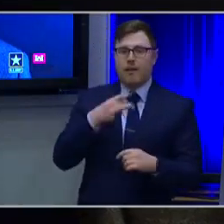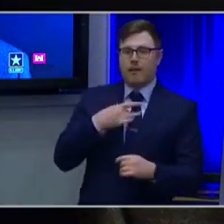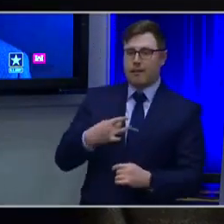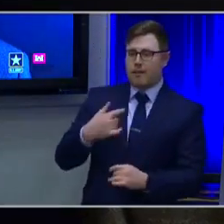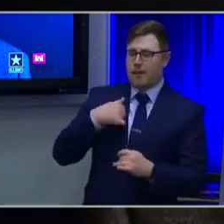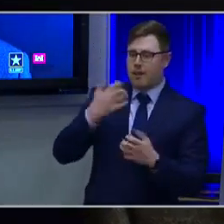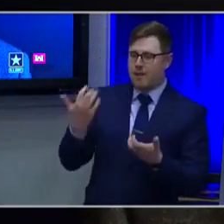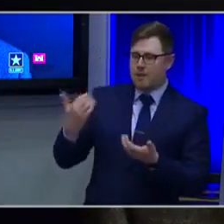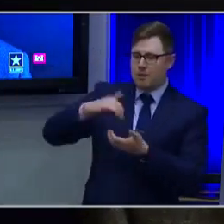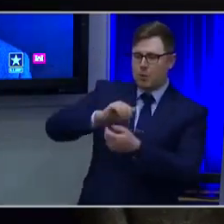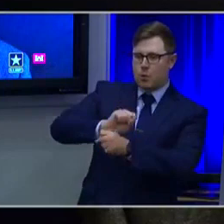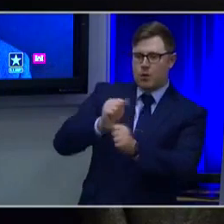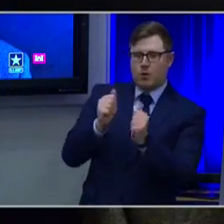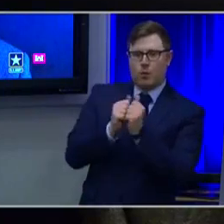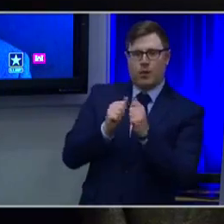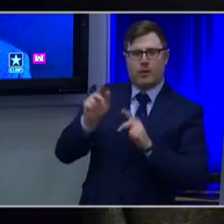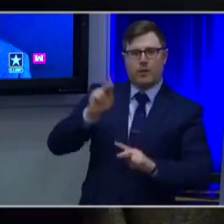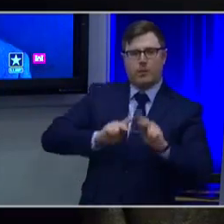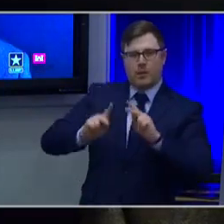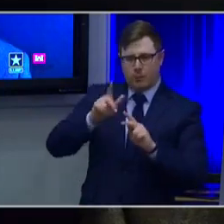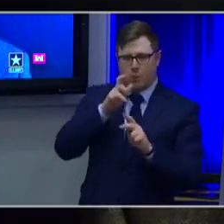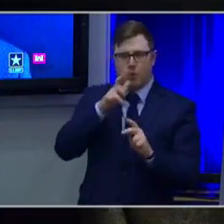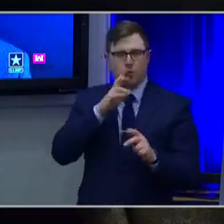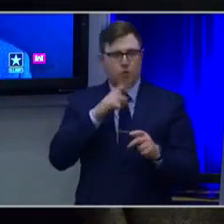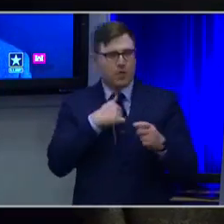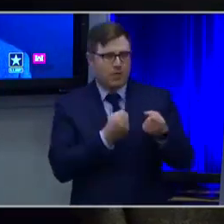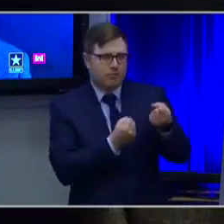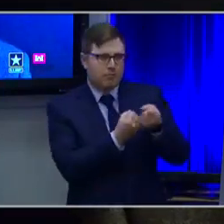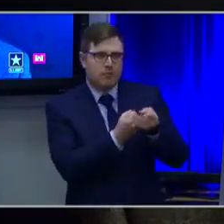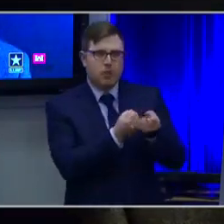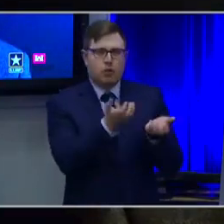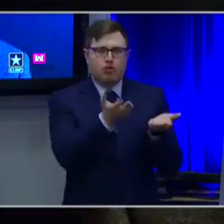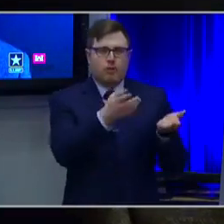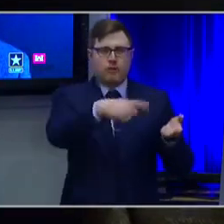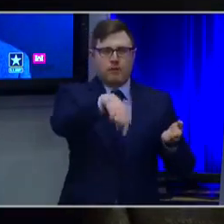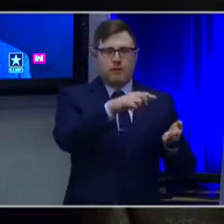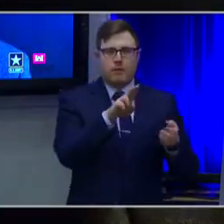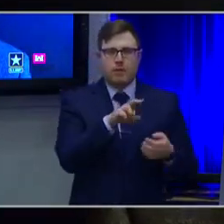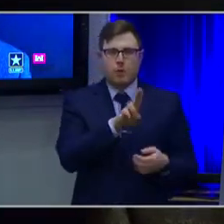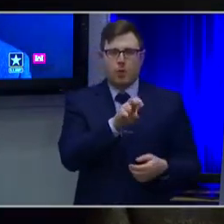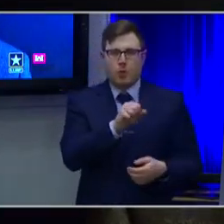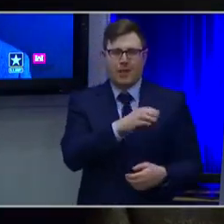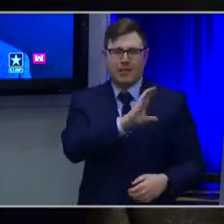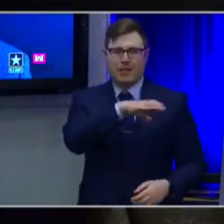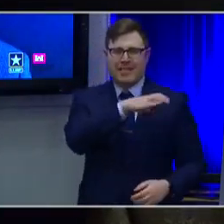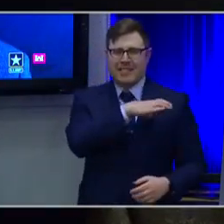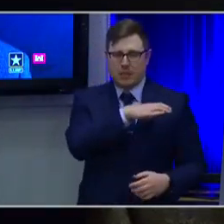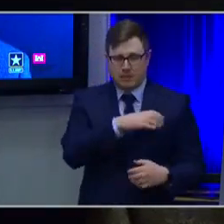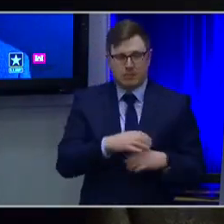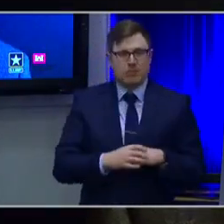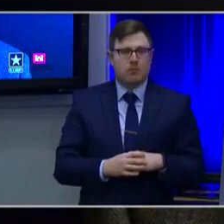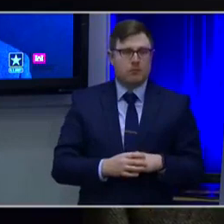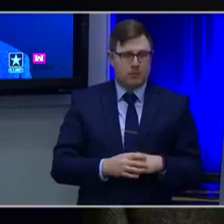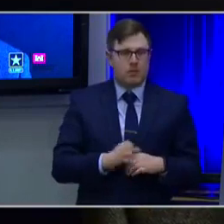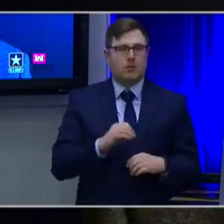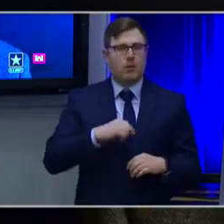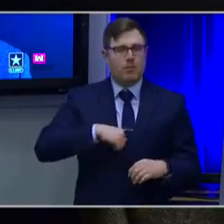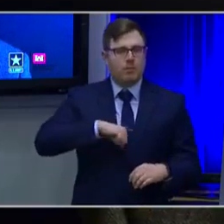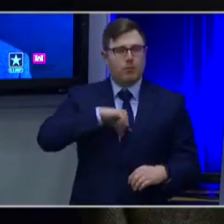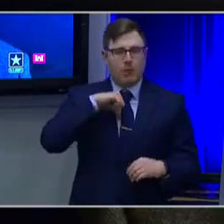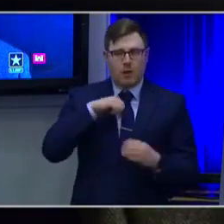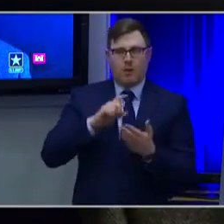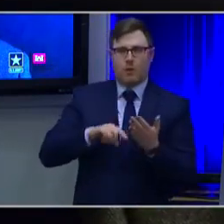is part of an organization that helps to serve the people of the United States and federal government. It's something I'm very proud of,